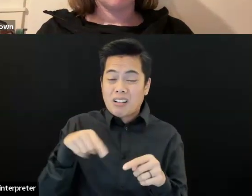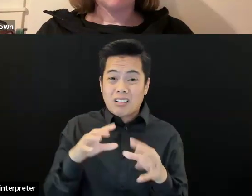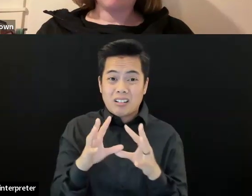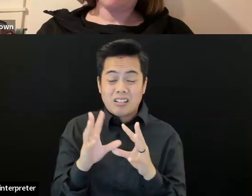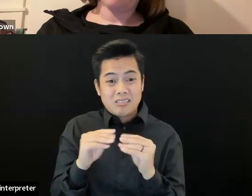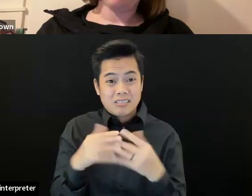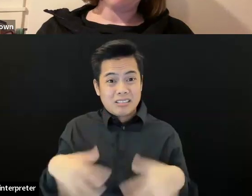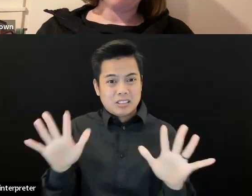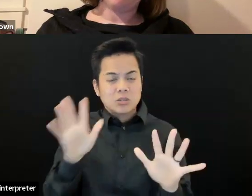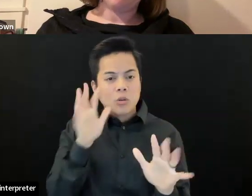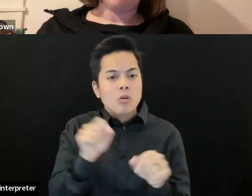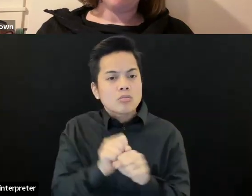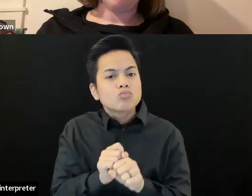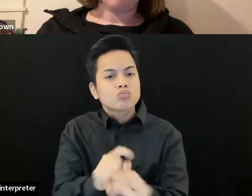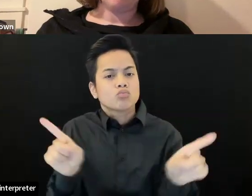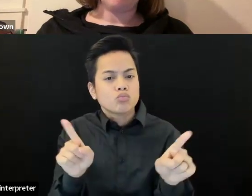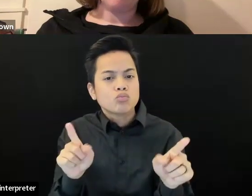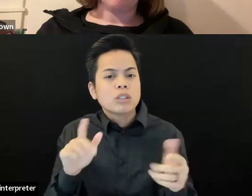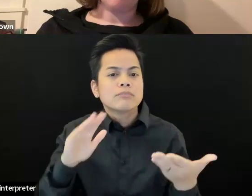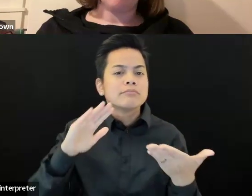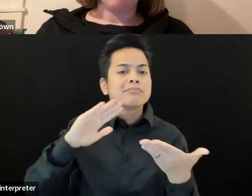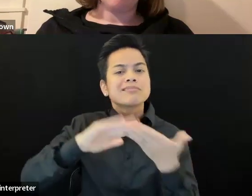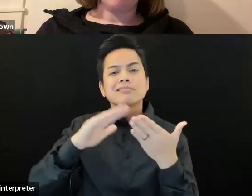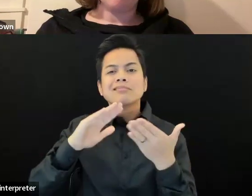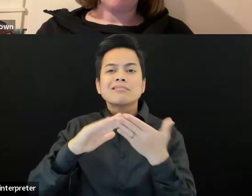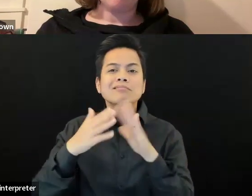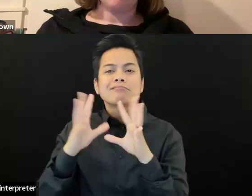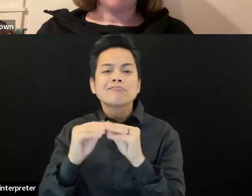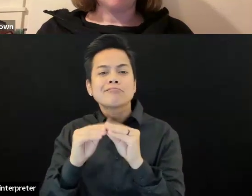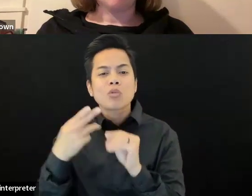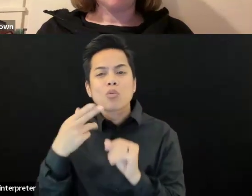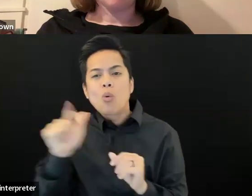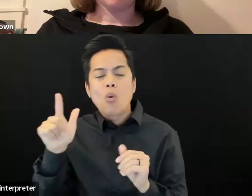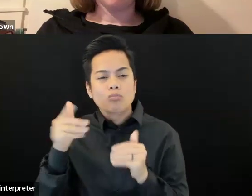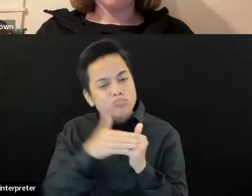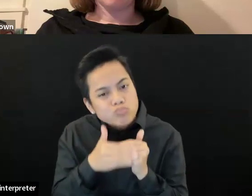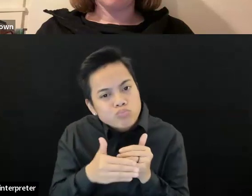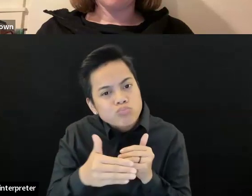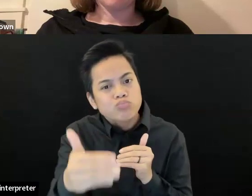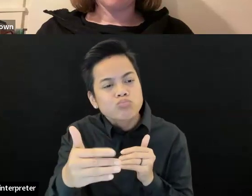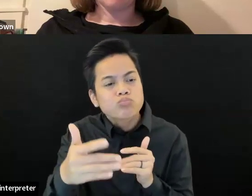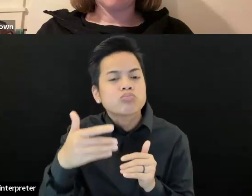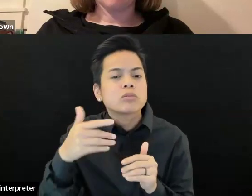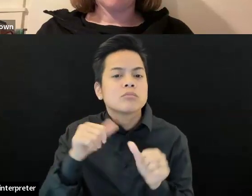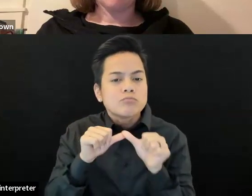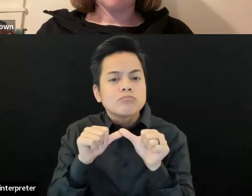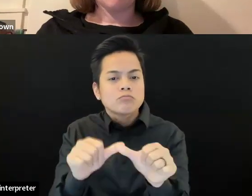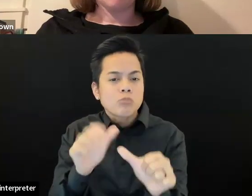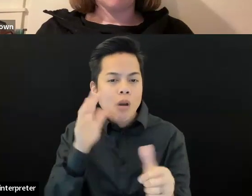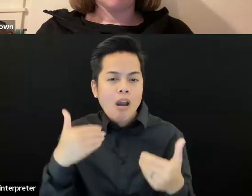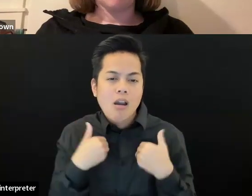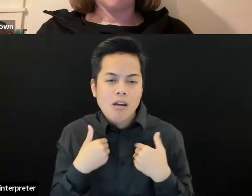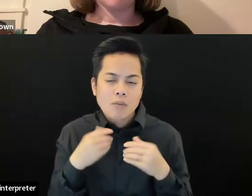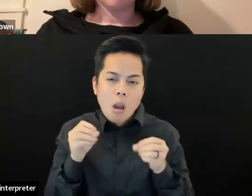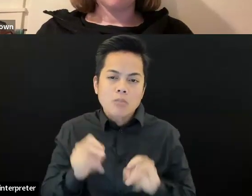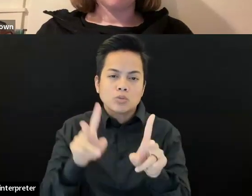annual process of the cultural center. Um, so we know there'll be a lot of opportunities for, for more dialogue and we will, uh, make sure to,